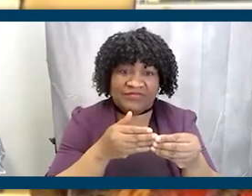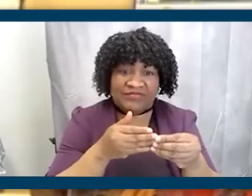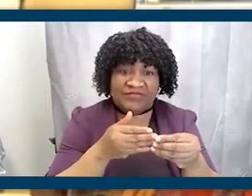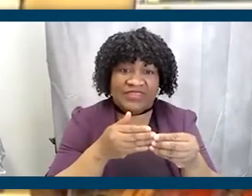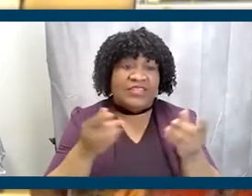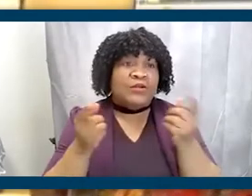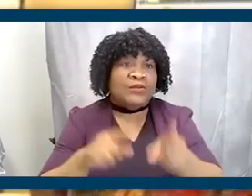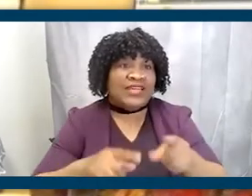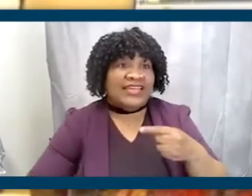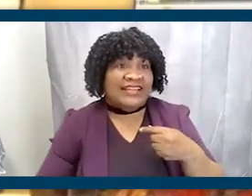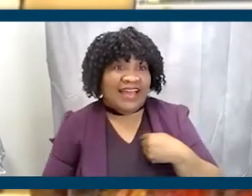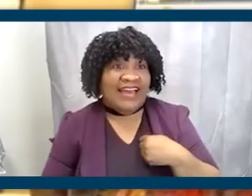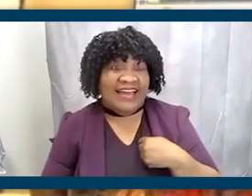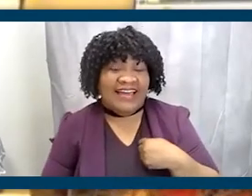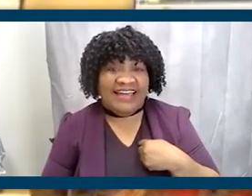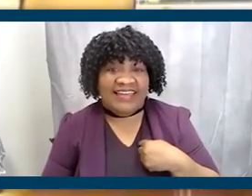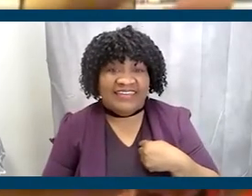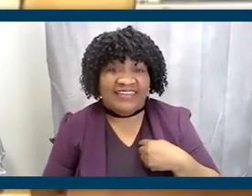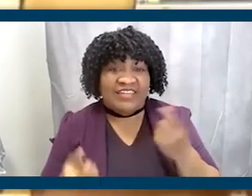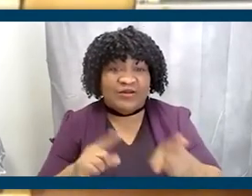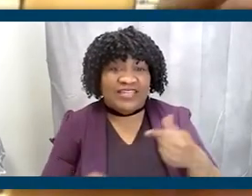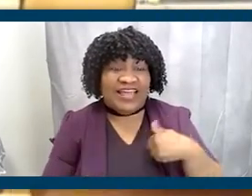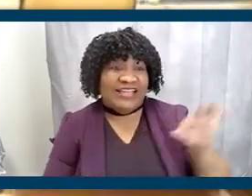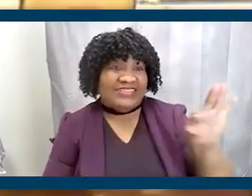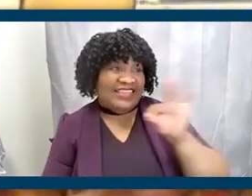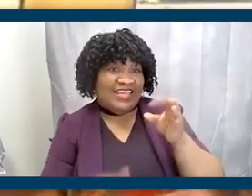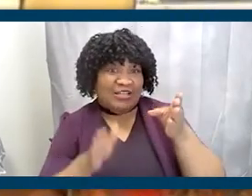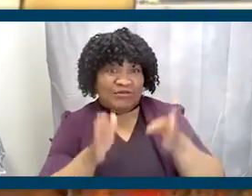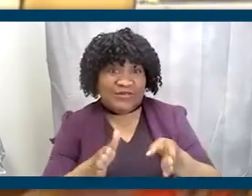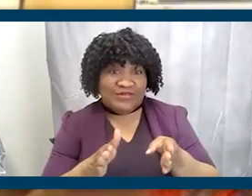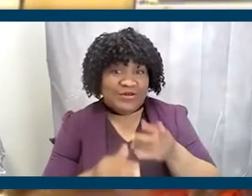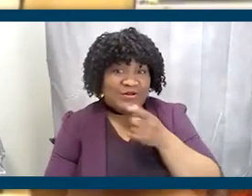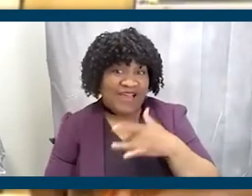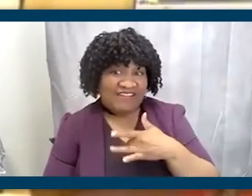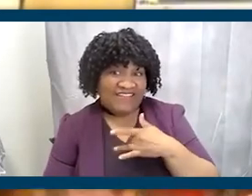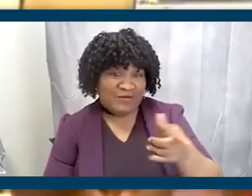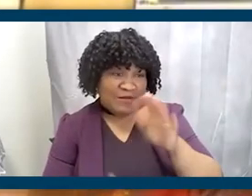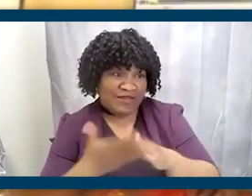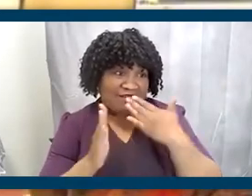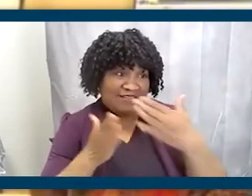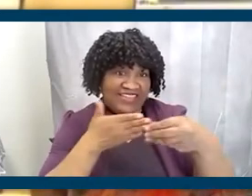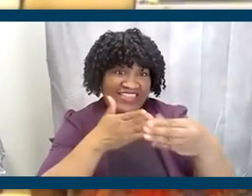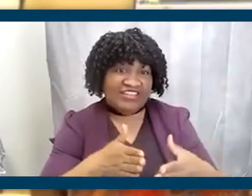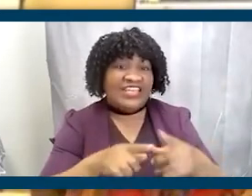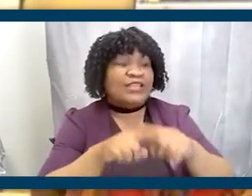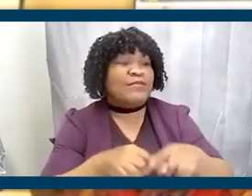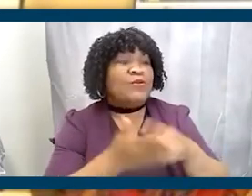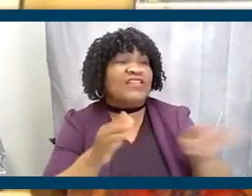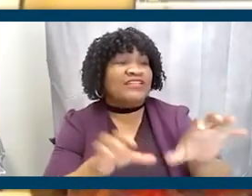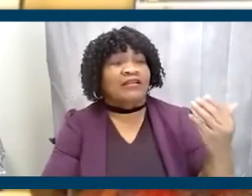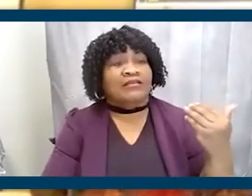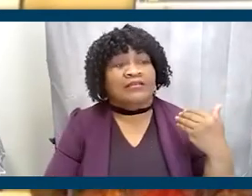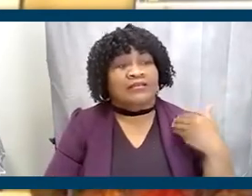when I, when I, when I, um, when I, when I select a person who I think is going to be a leader, it's often based on what they've already done.